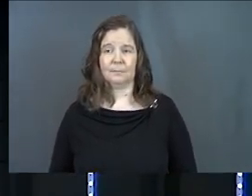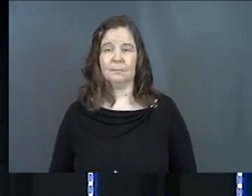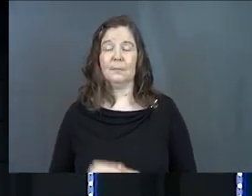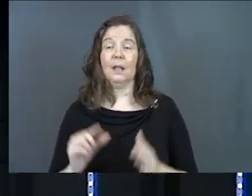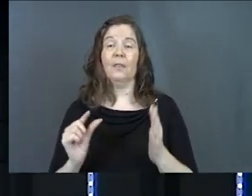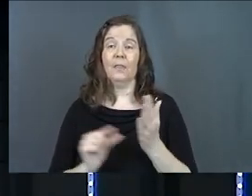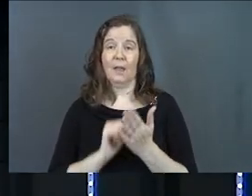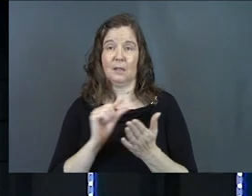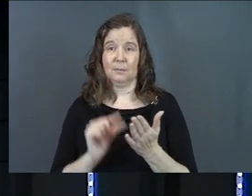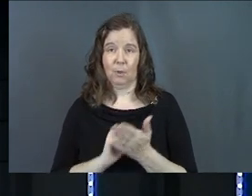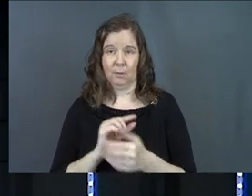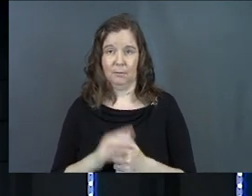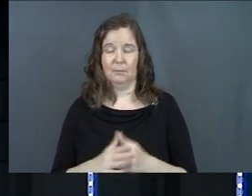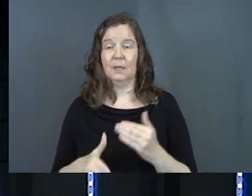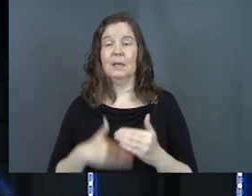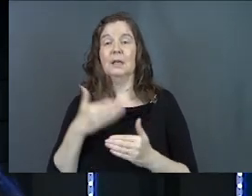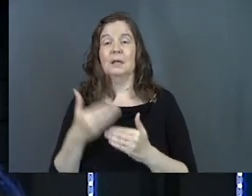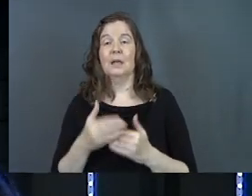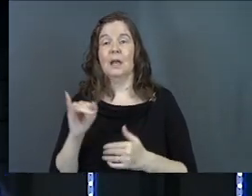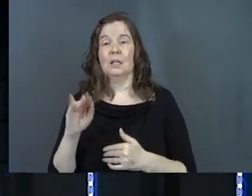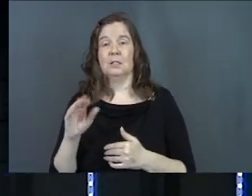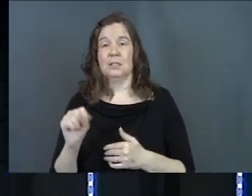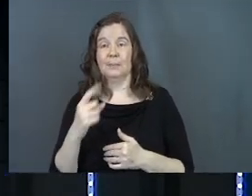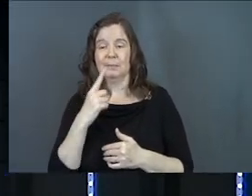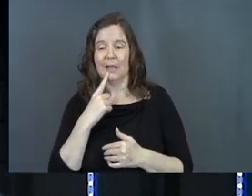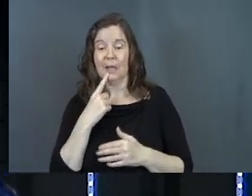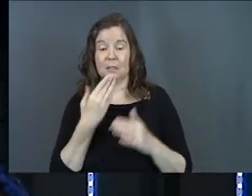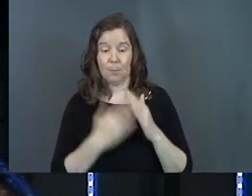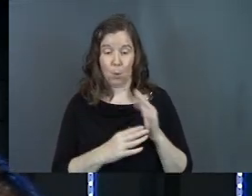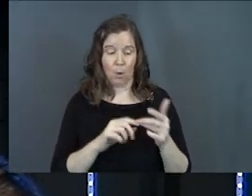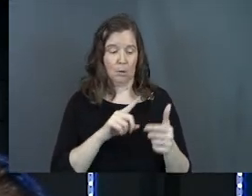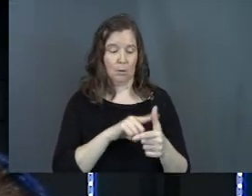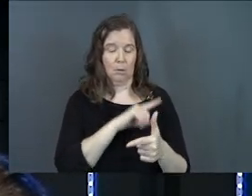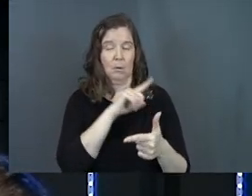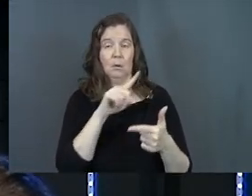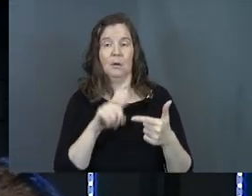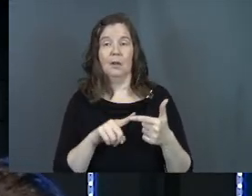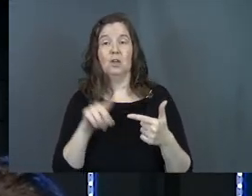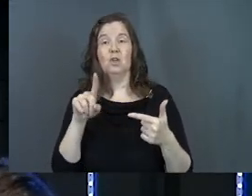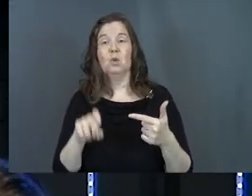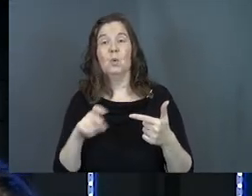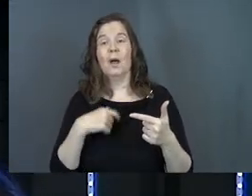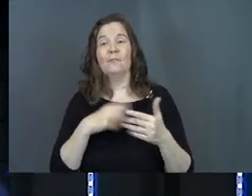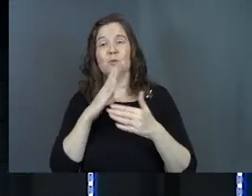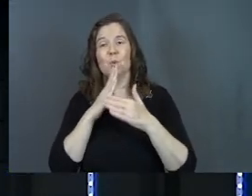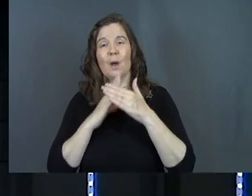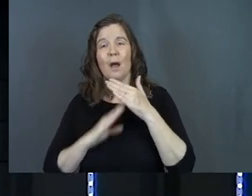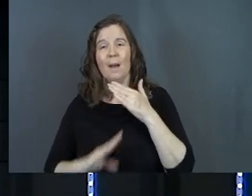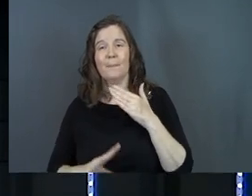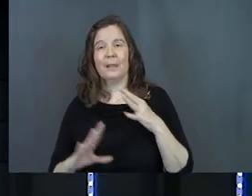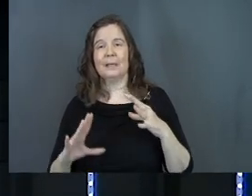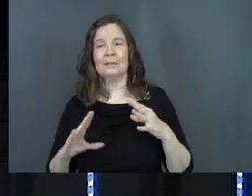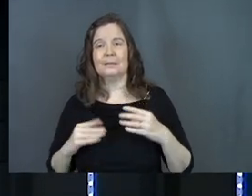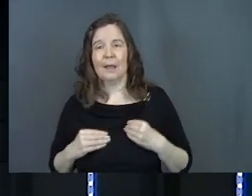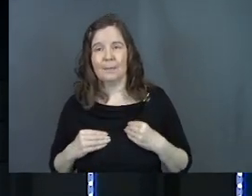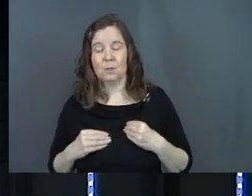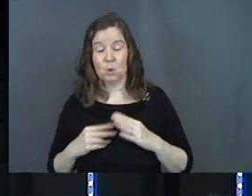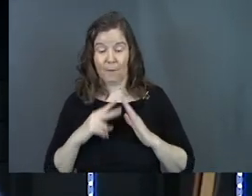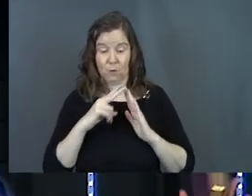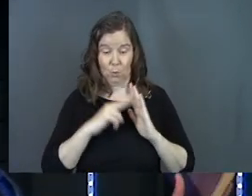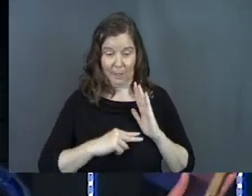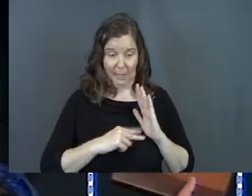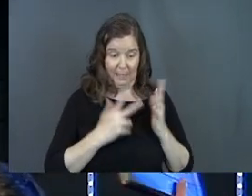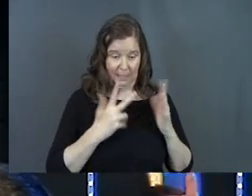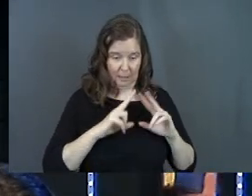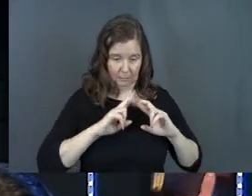The gospel. Next, James says, not only get born by it, but you got to humbly accept it. You got to read